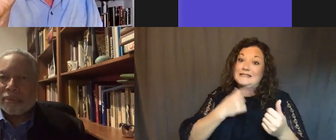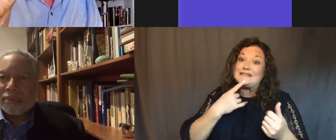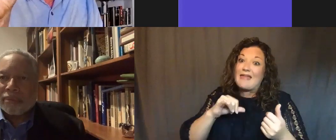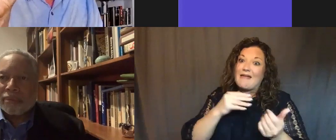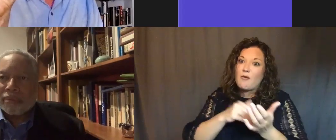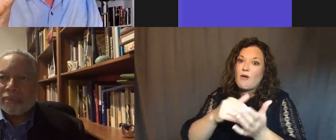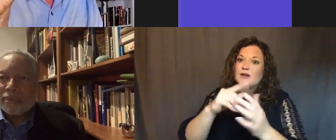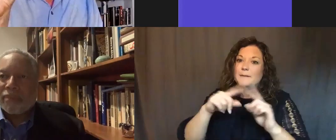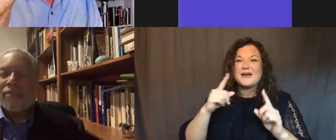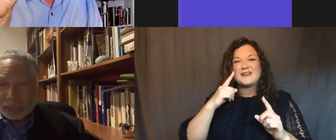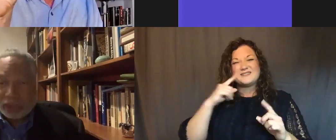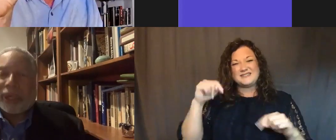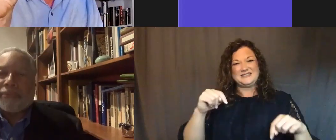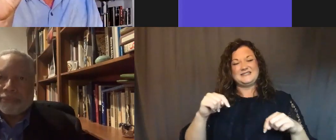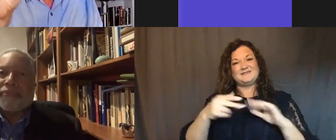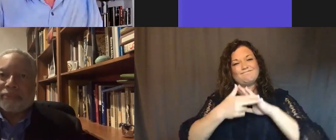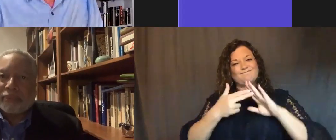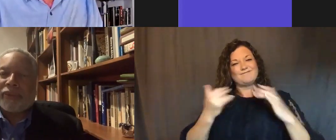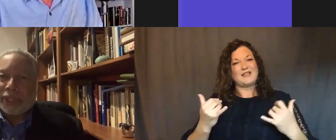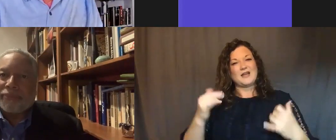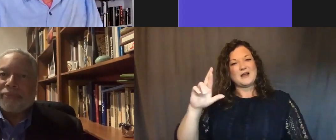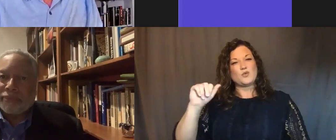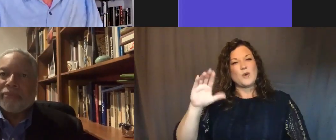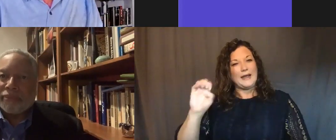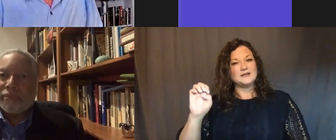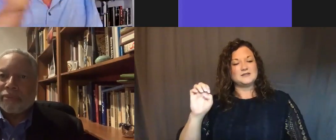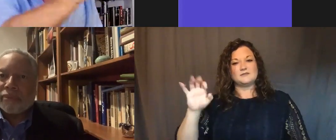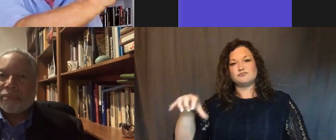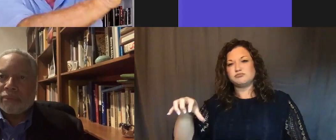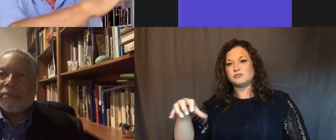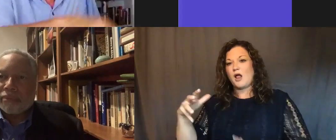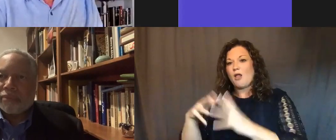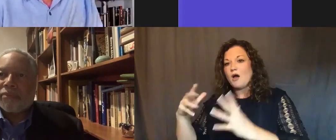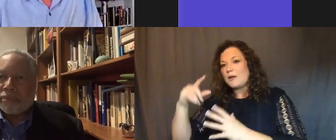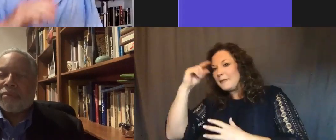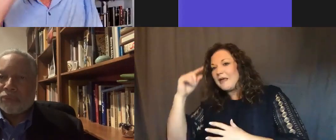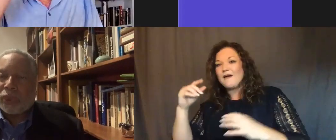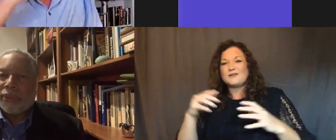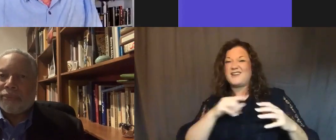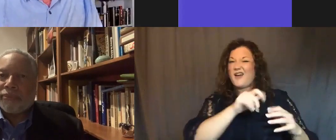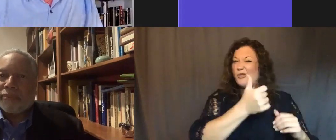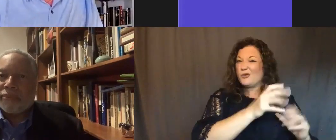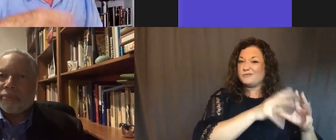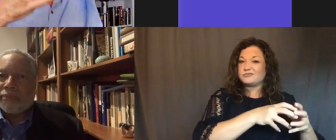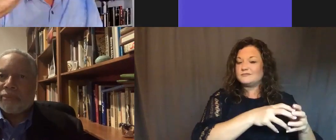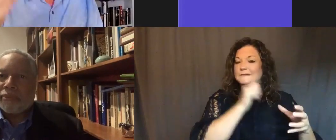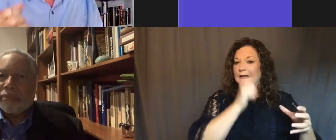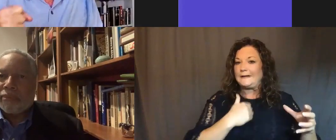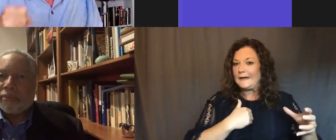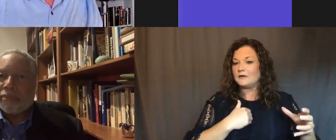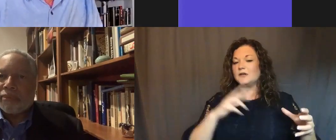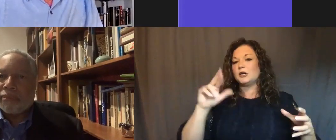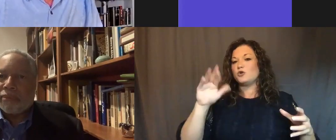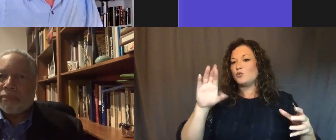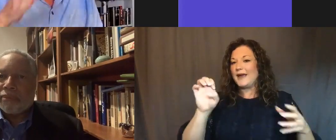defined by race, or at least it's perceived to be that way. One party has a lot of black people, the other party doesn't. And racial division